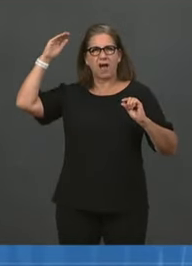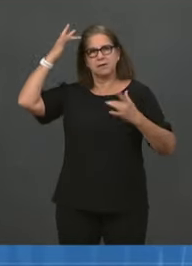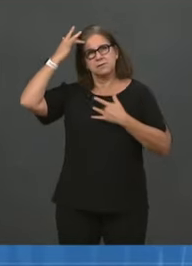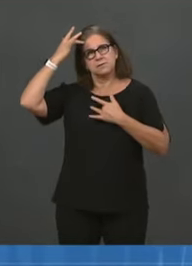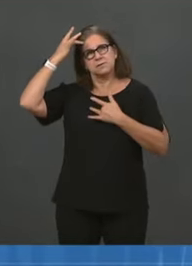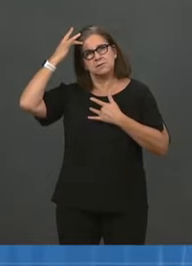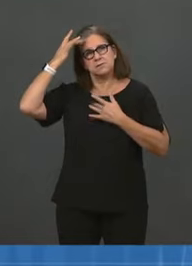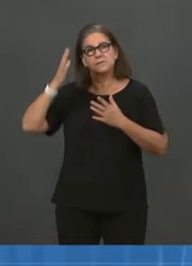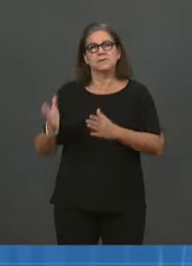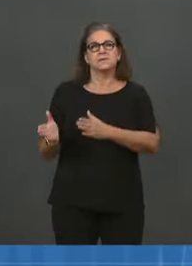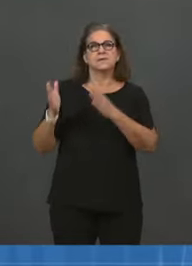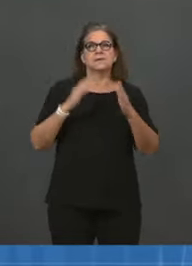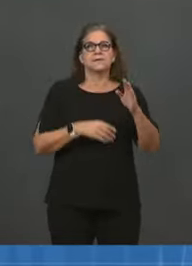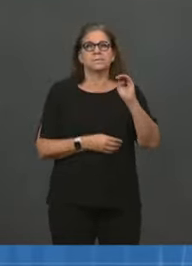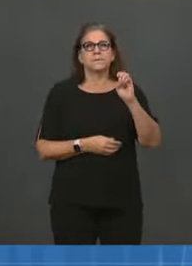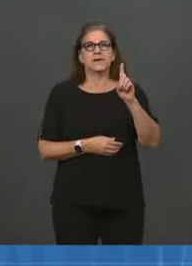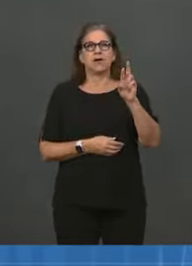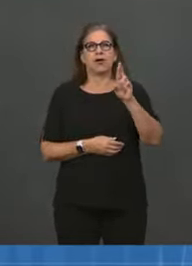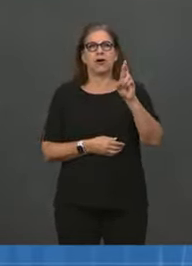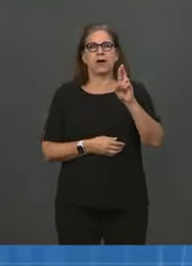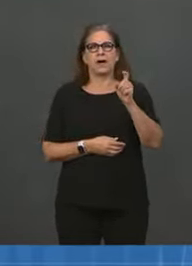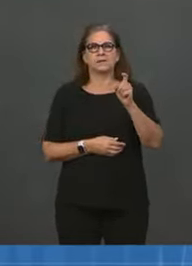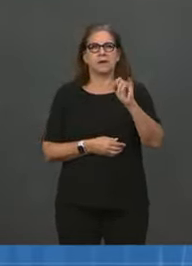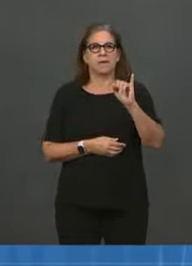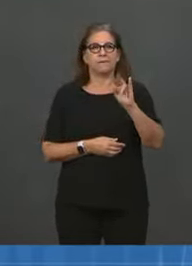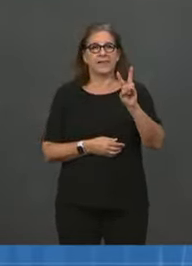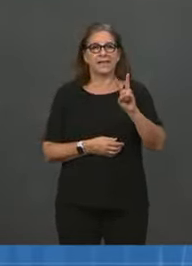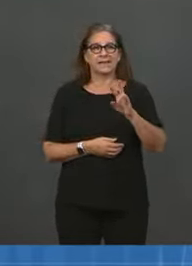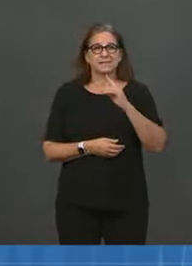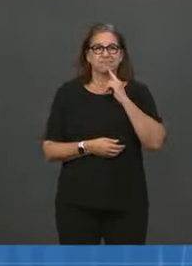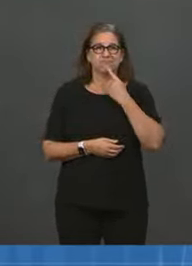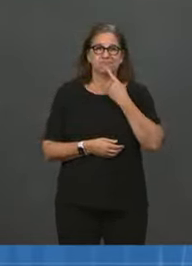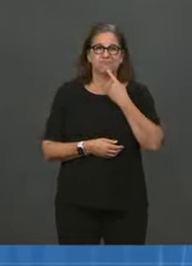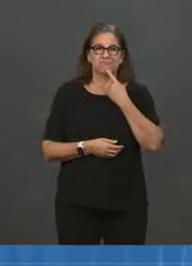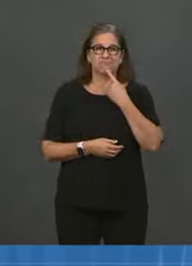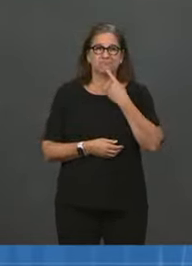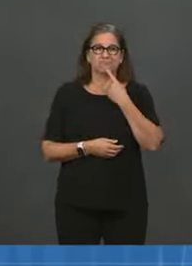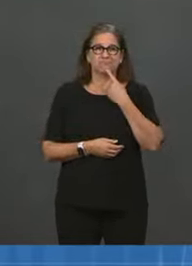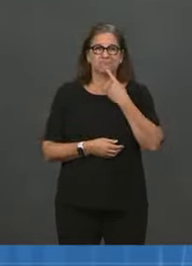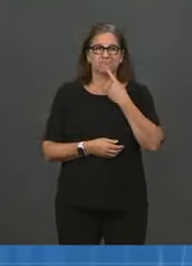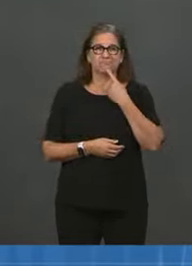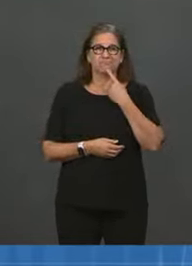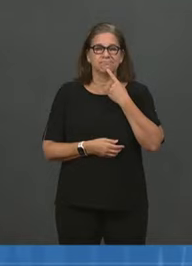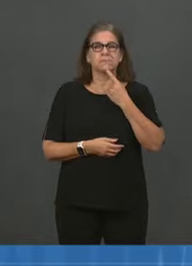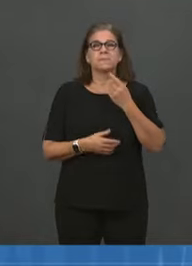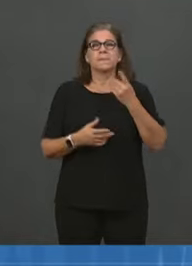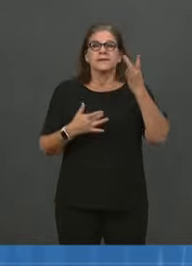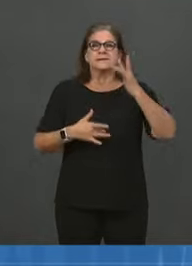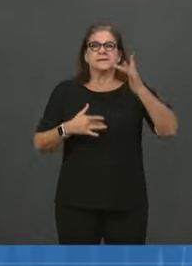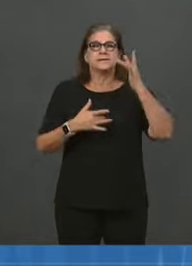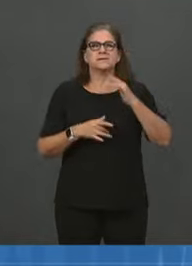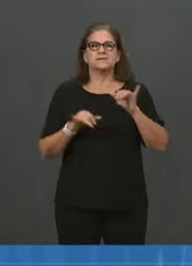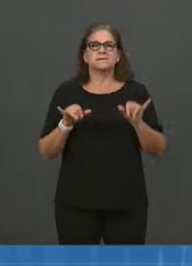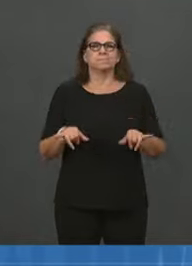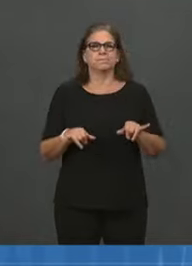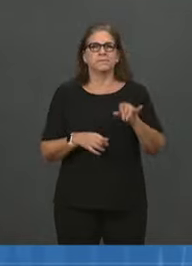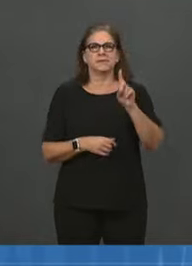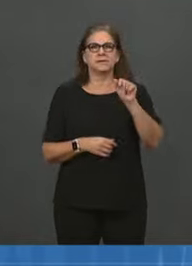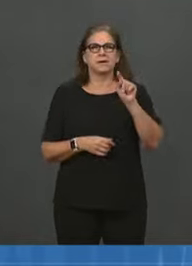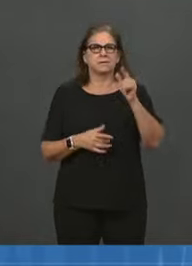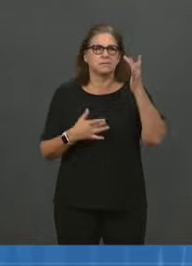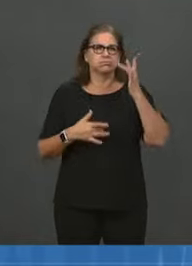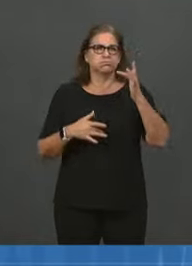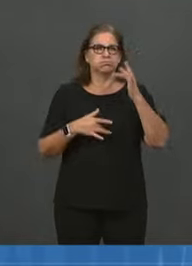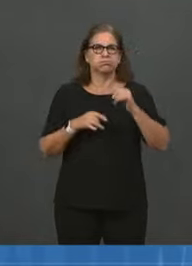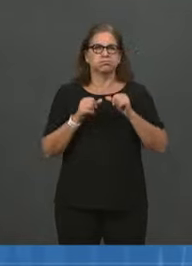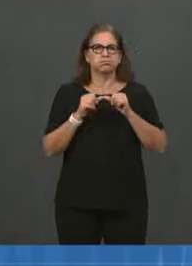When you look at severe illness, you see very similar data. Twelve or more days after a third-shot boost